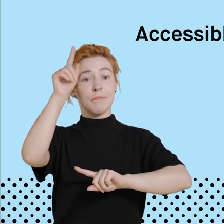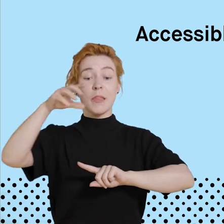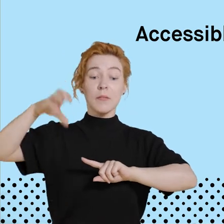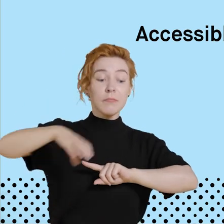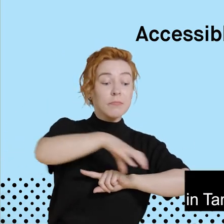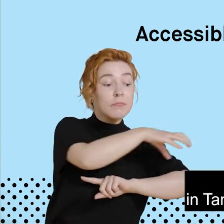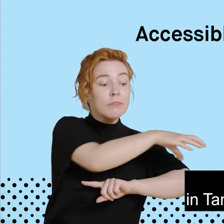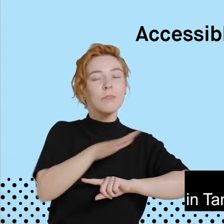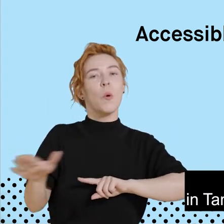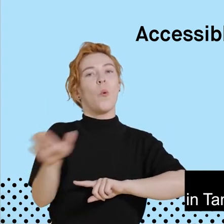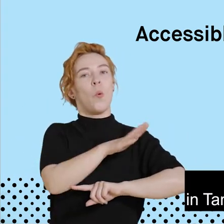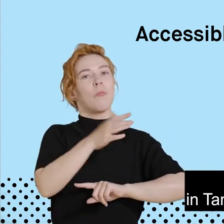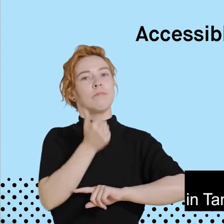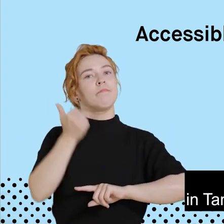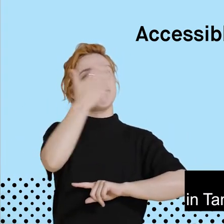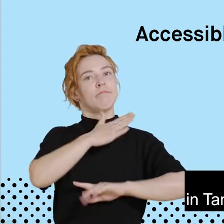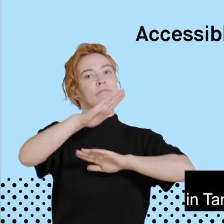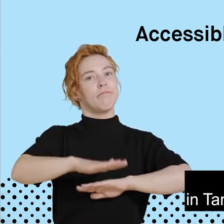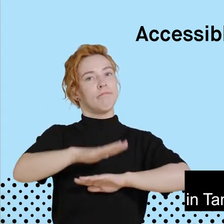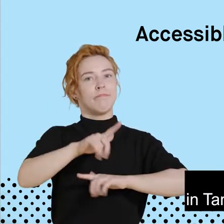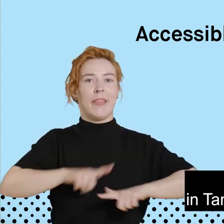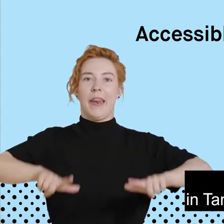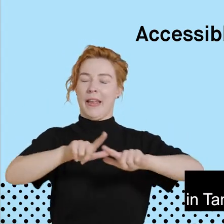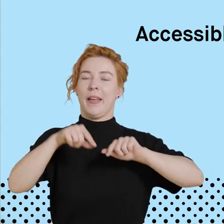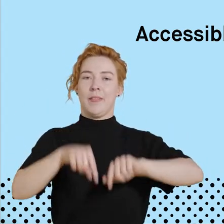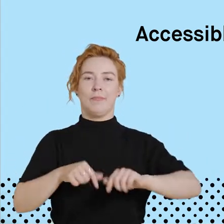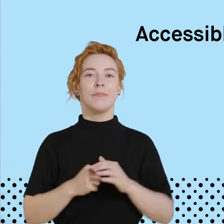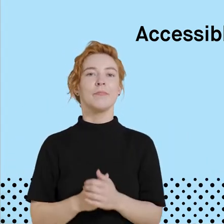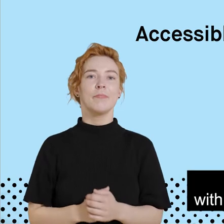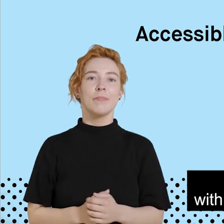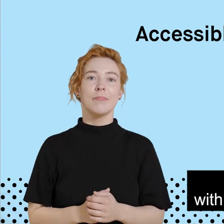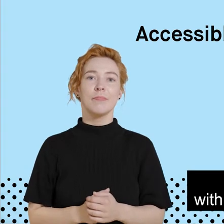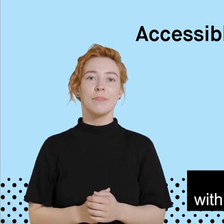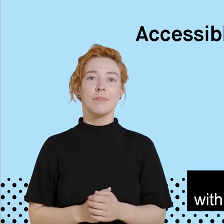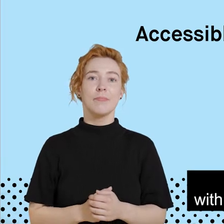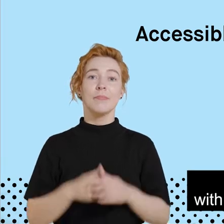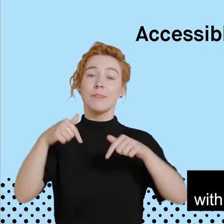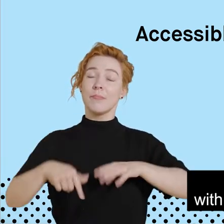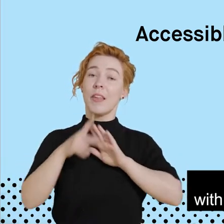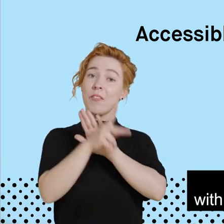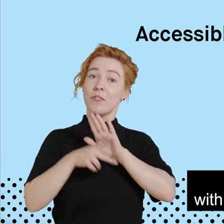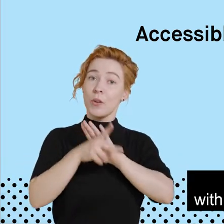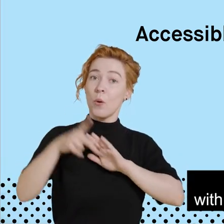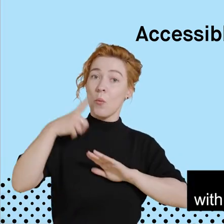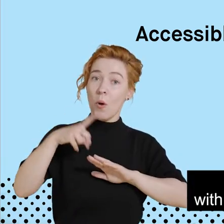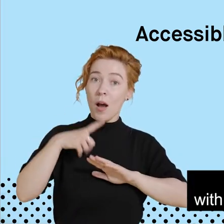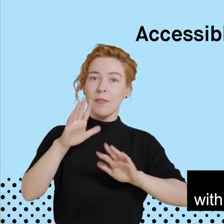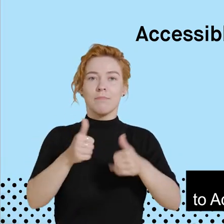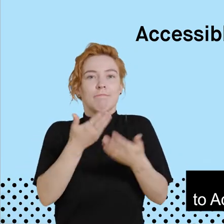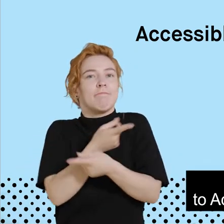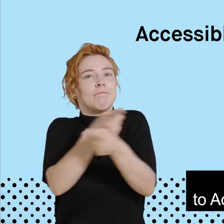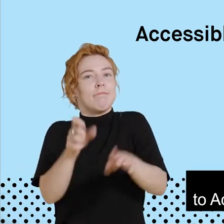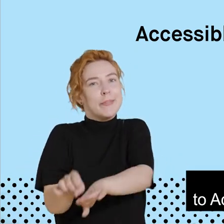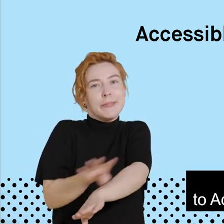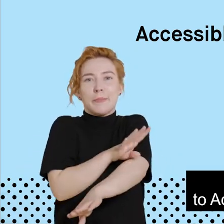featured on this trail are on Kaurna Country and Tandanya, Adelaide, South Australia. Our goal is to provide you with more information and inspiration